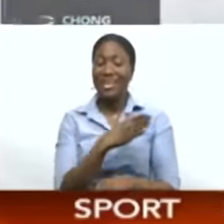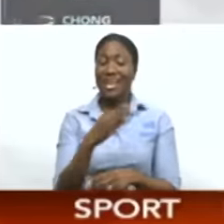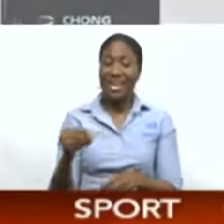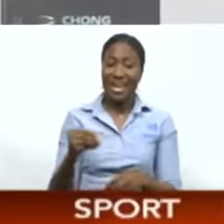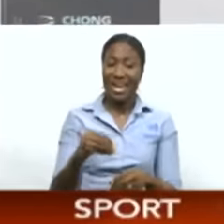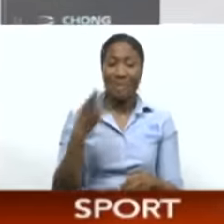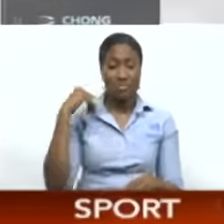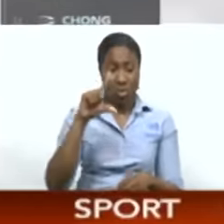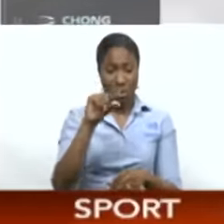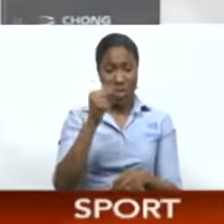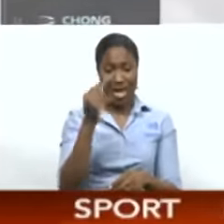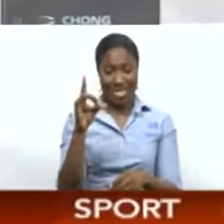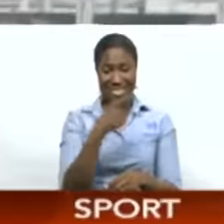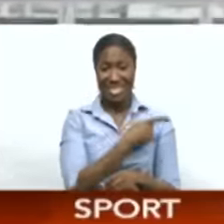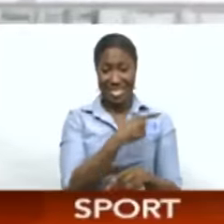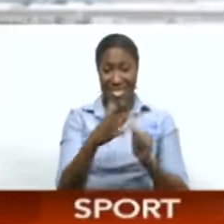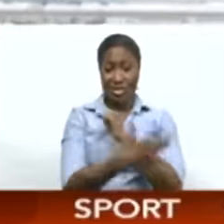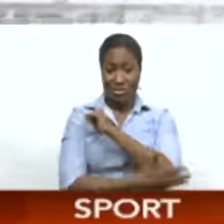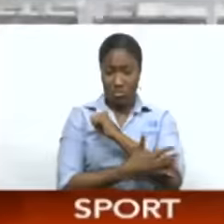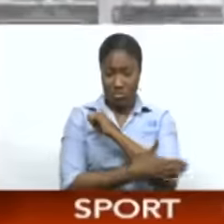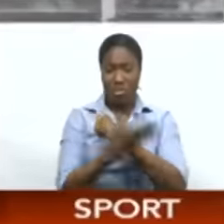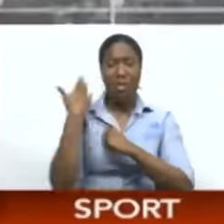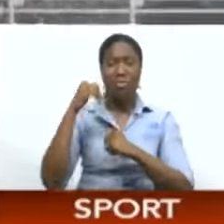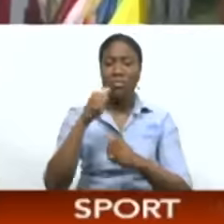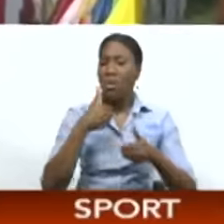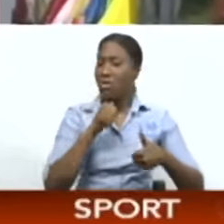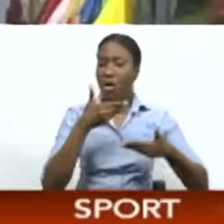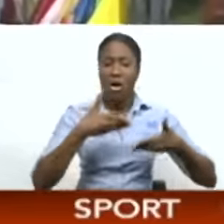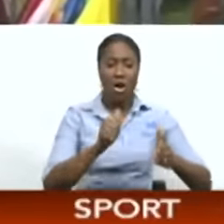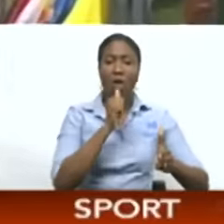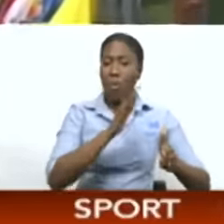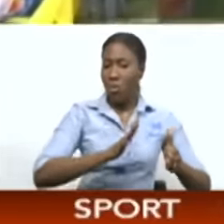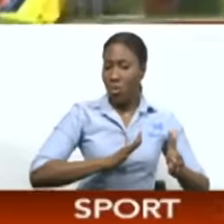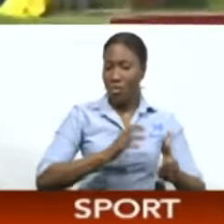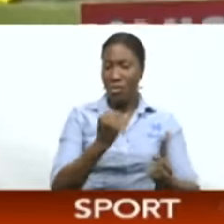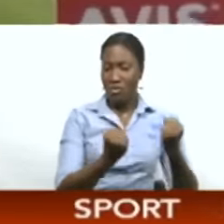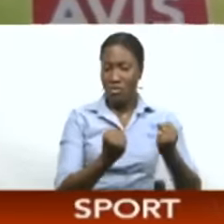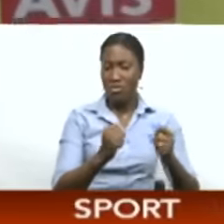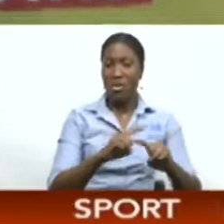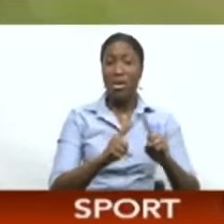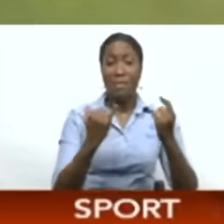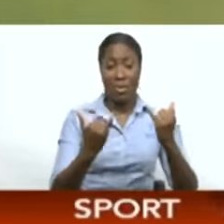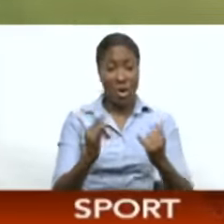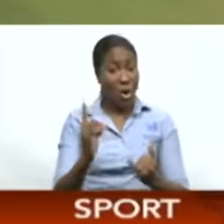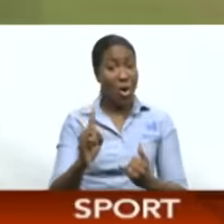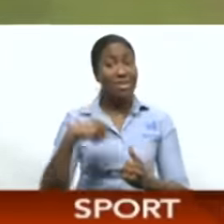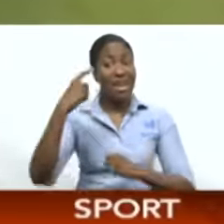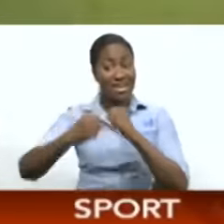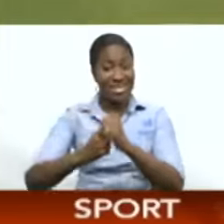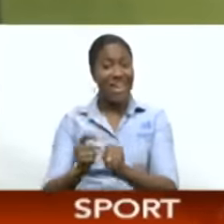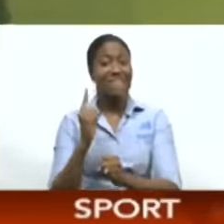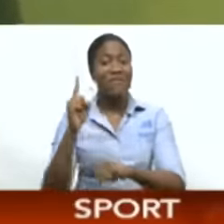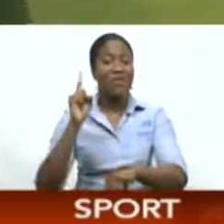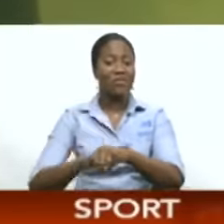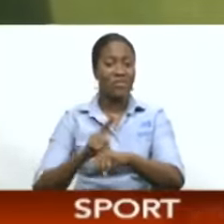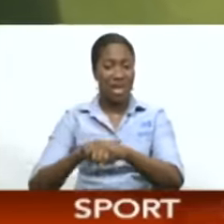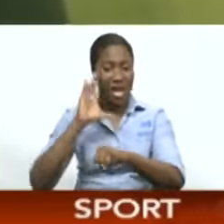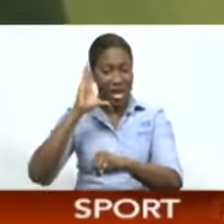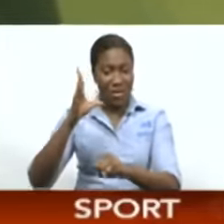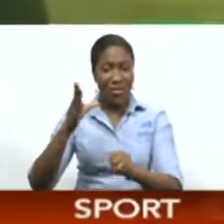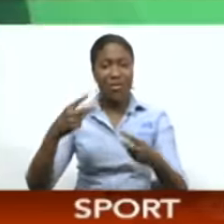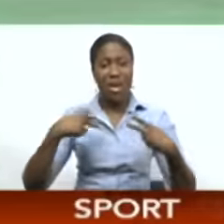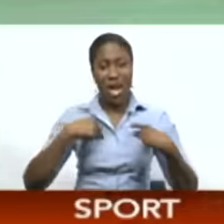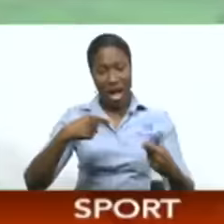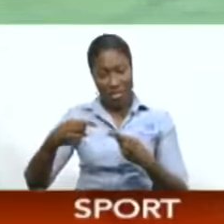Arabia lifted a nationwide driving ban against women. Next year's event will also be the first time in which all F1 Academy events will be held